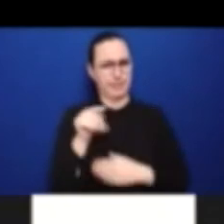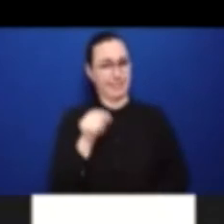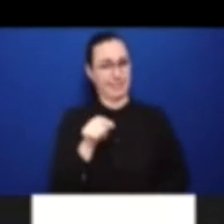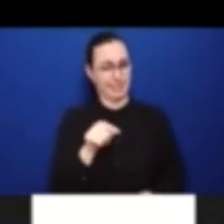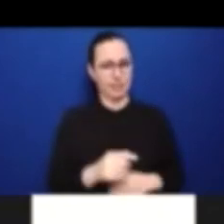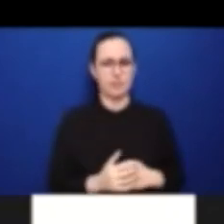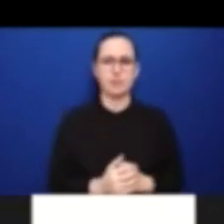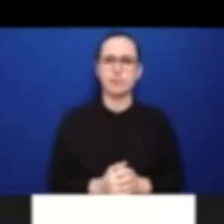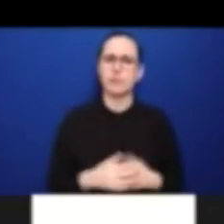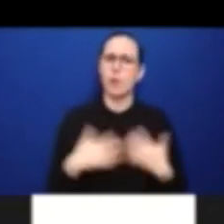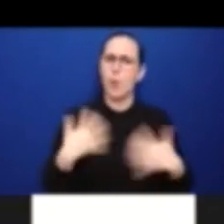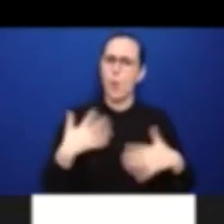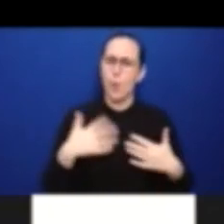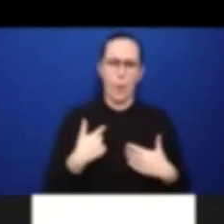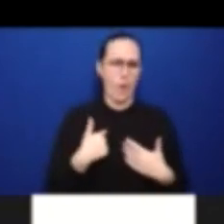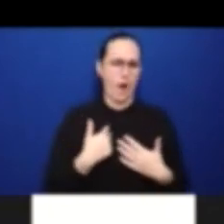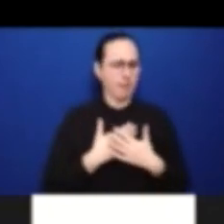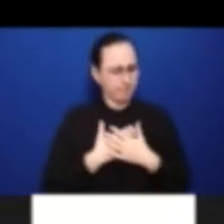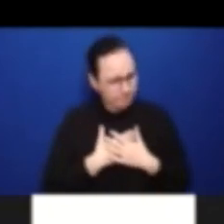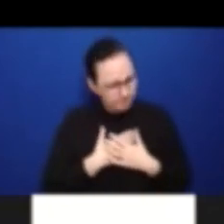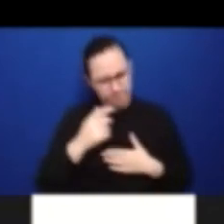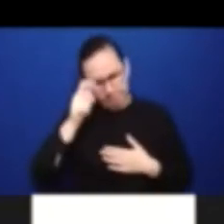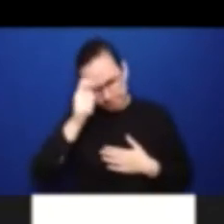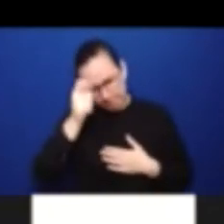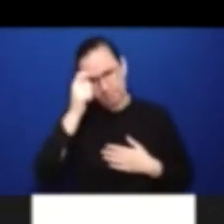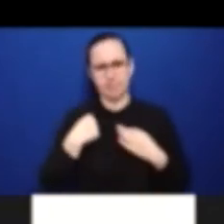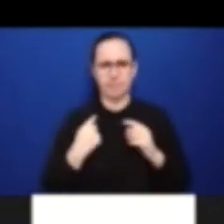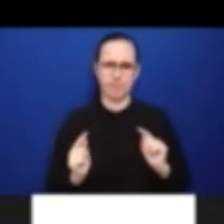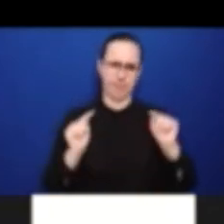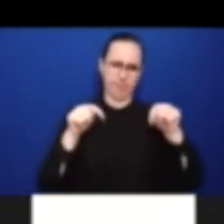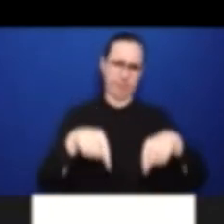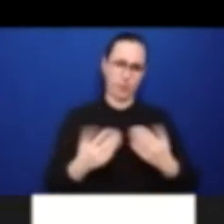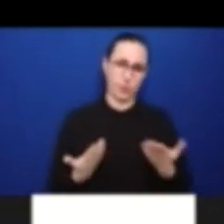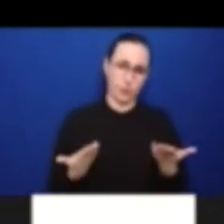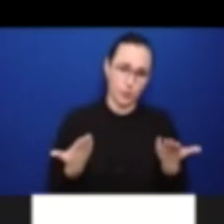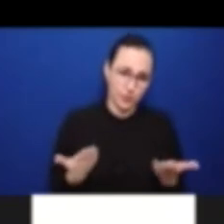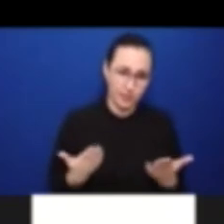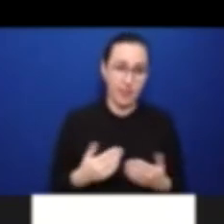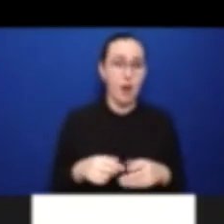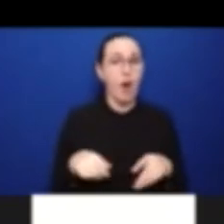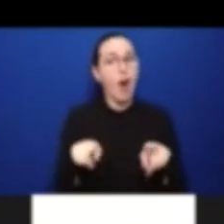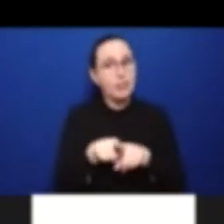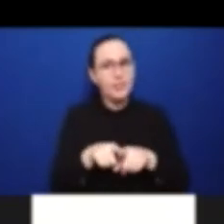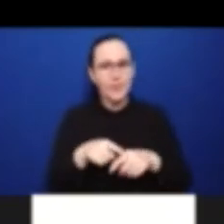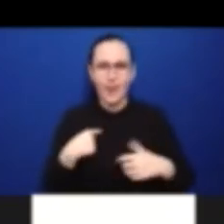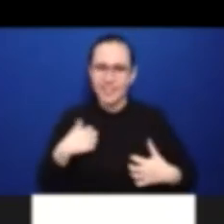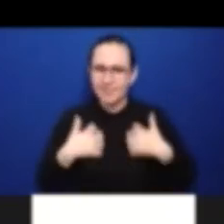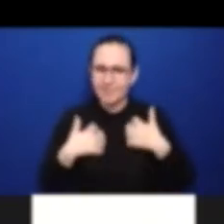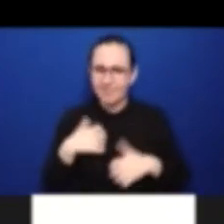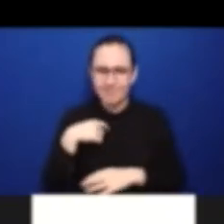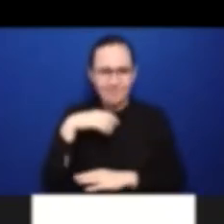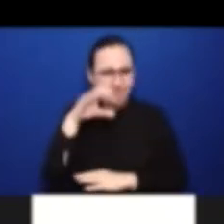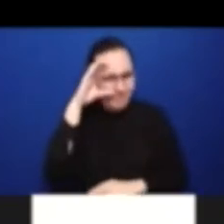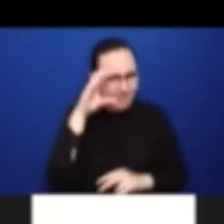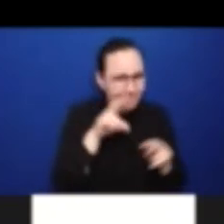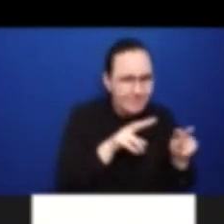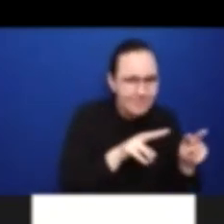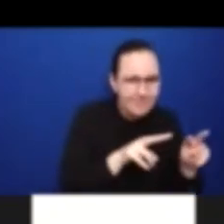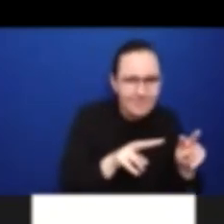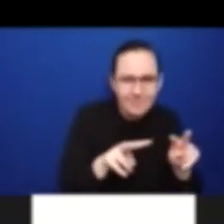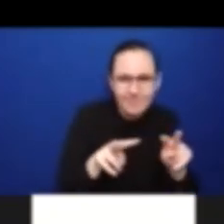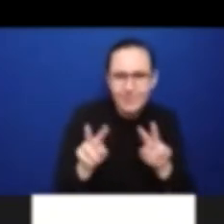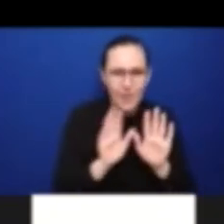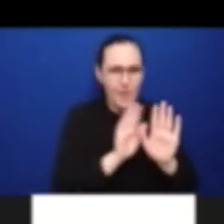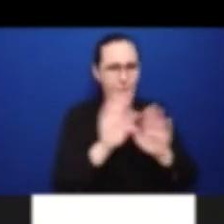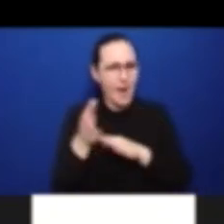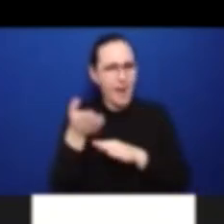looking forward to listening because I am sure that I will find it very interesting, but also, let's be honest,